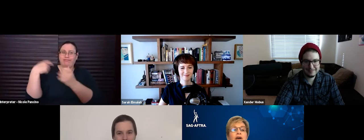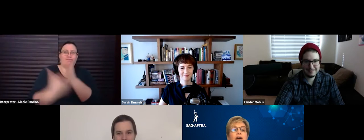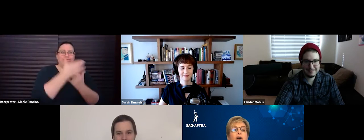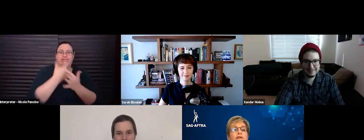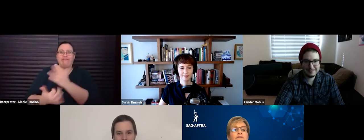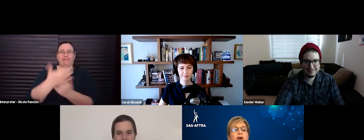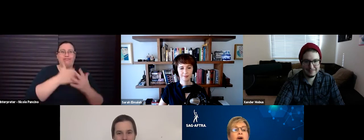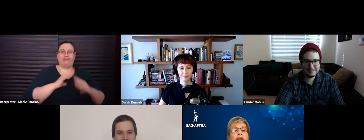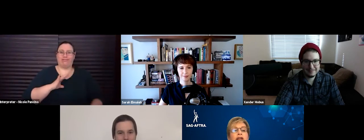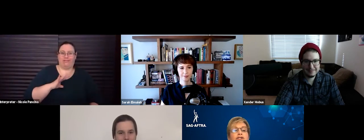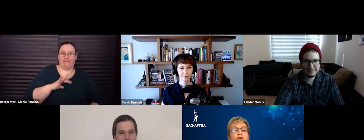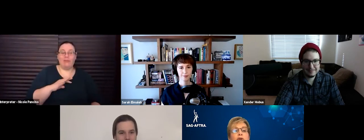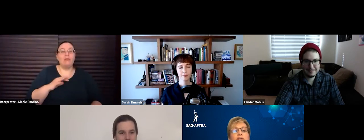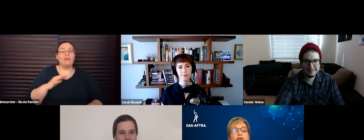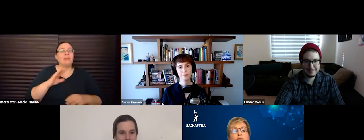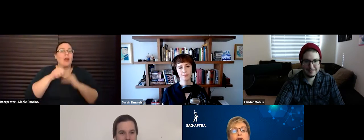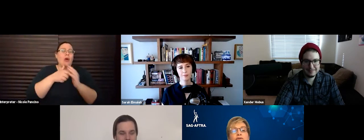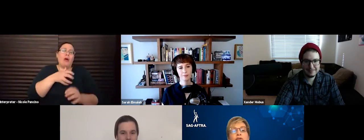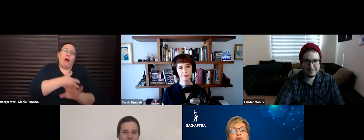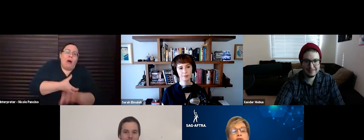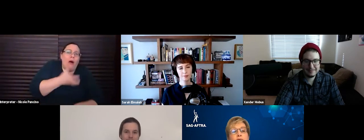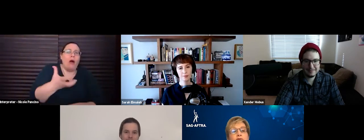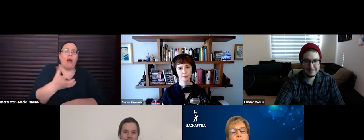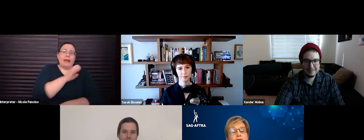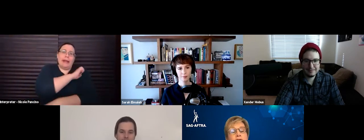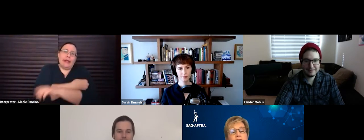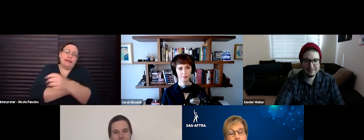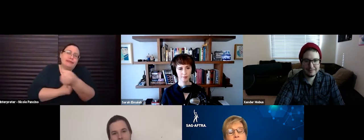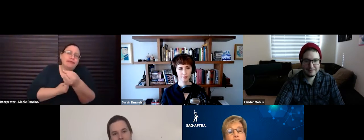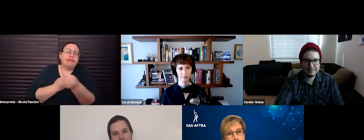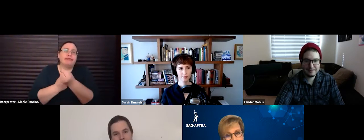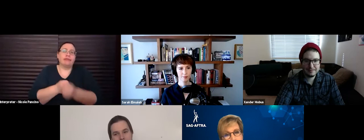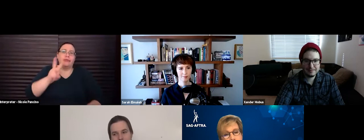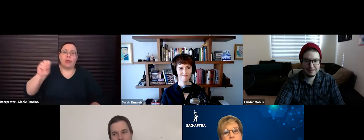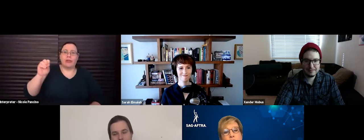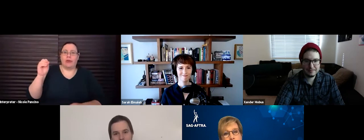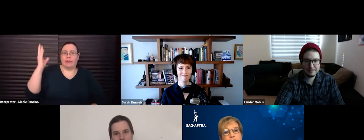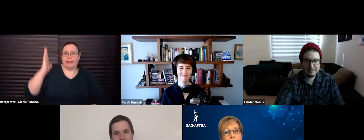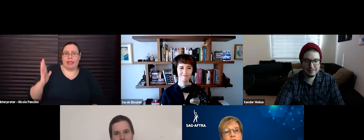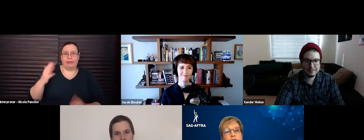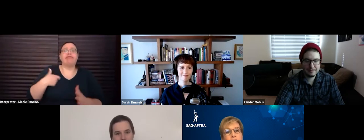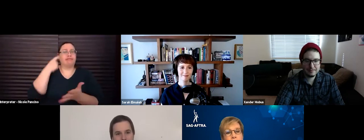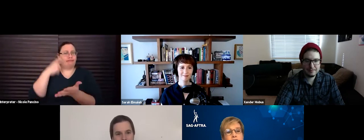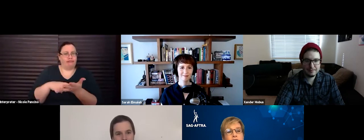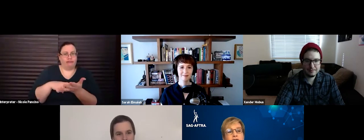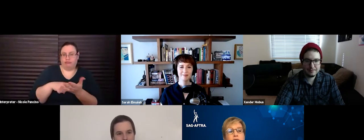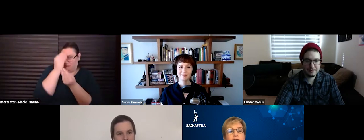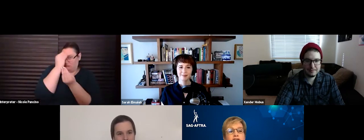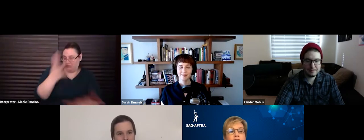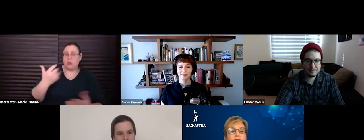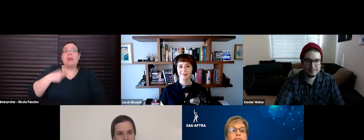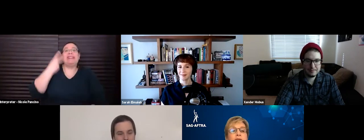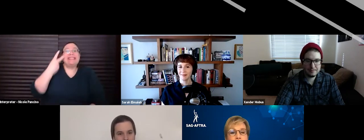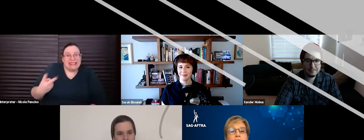but, uh, all of the heart and energy you put into supporting your fellow voiceover performers is really noticed. I just want you to know that it is noticed and